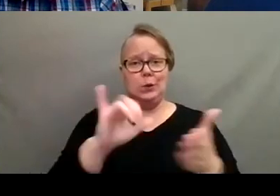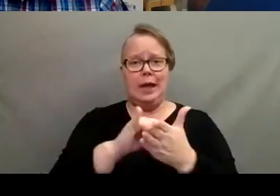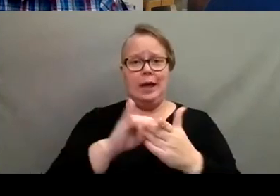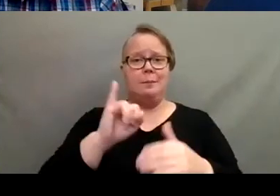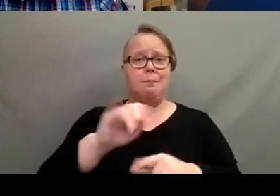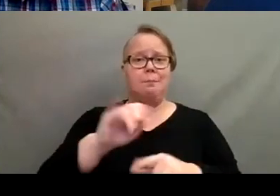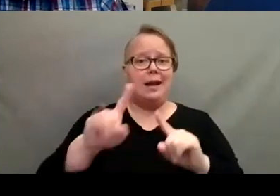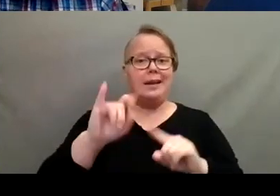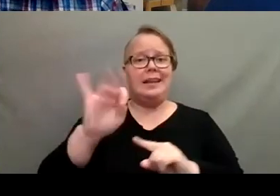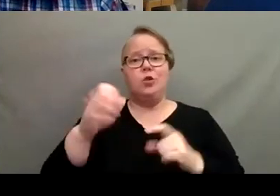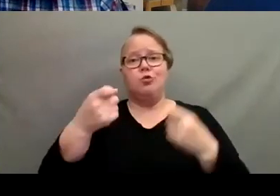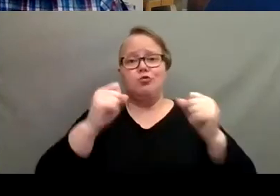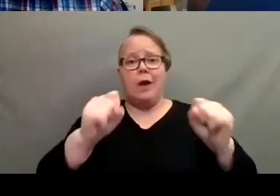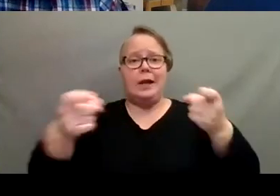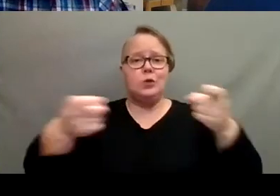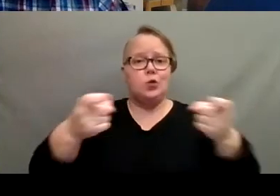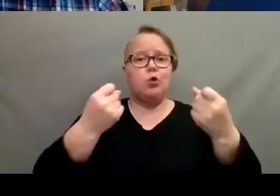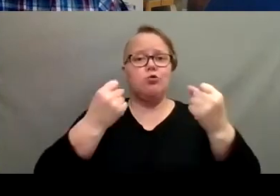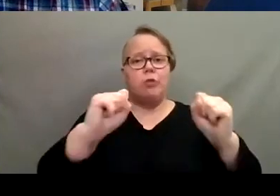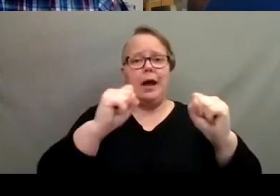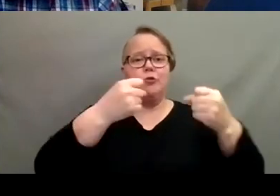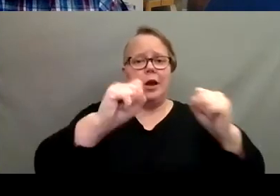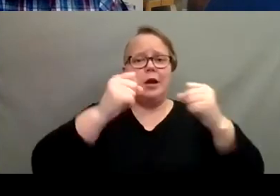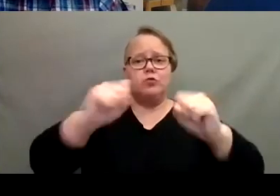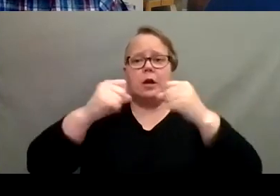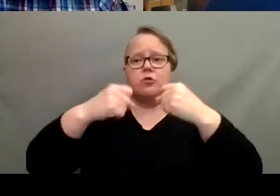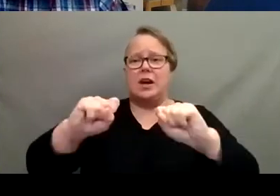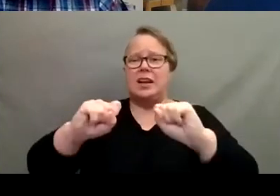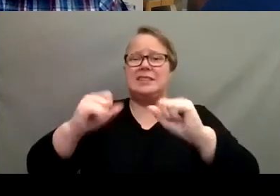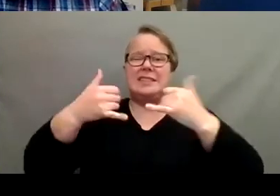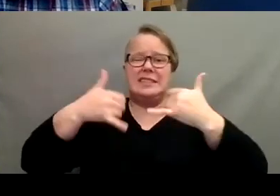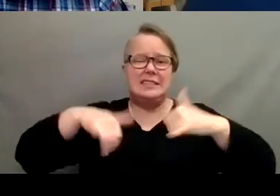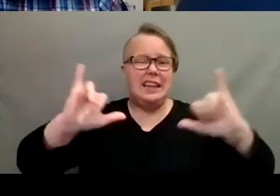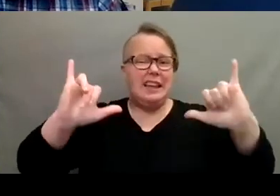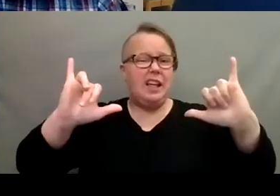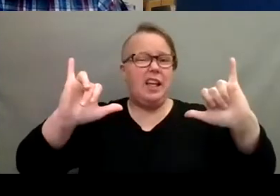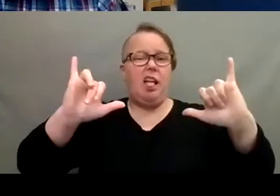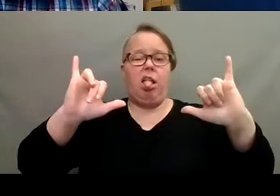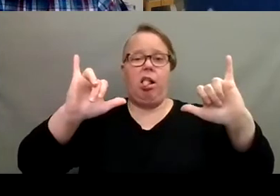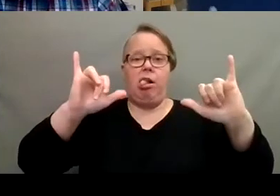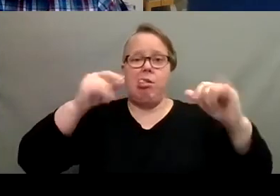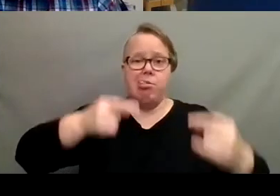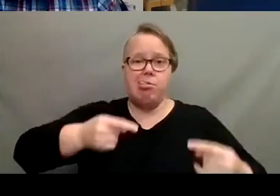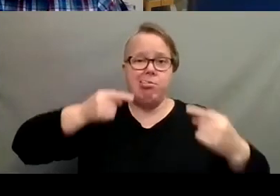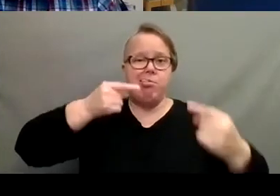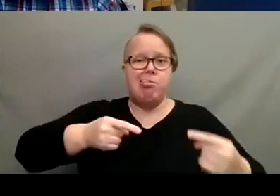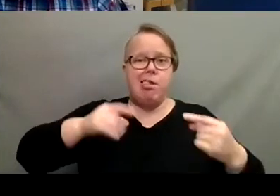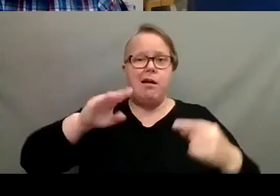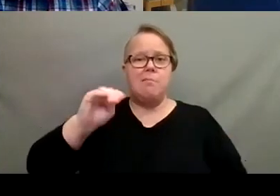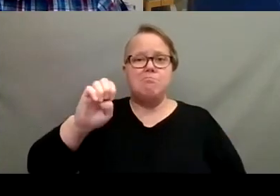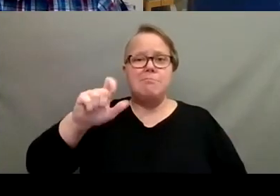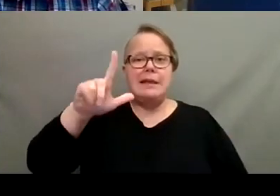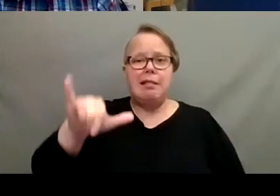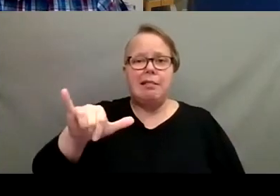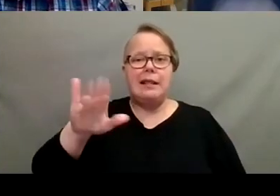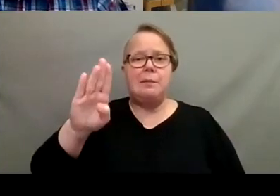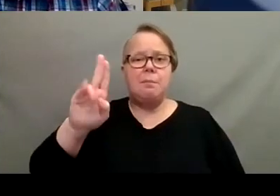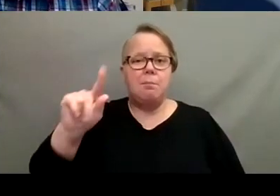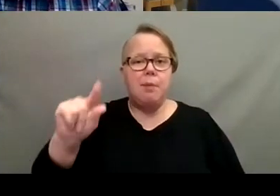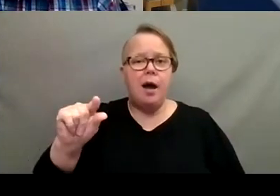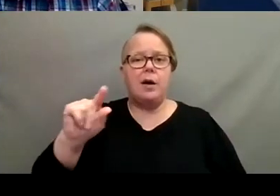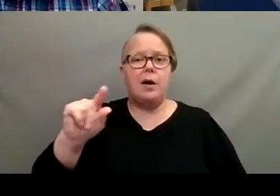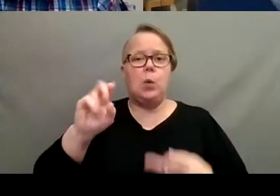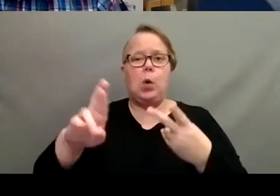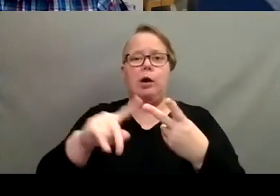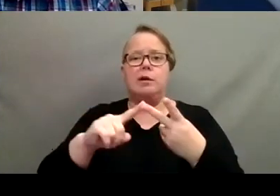controls, you've tried several methods and it's still not getting control of, let's say mealy bug or scale. Sometimes you